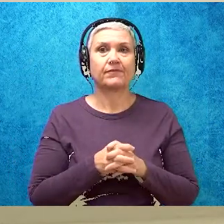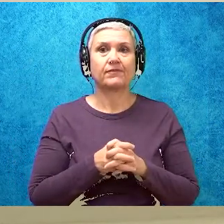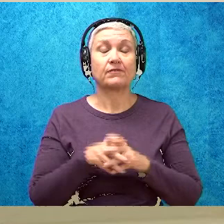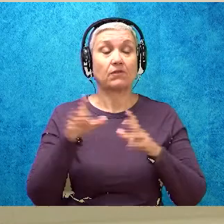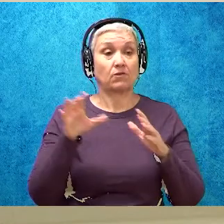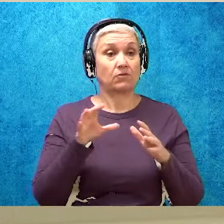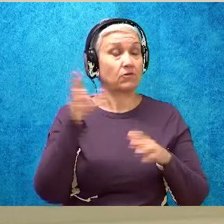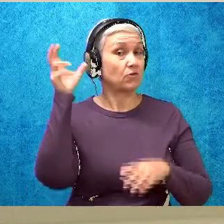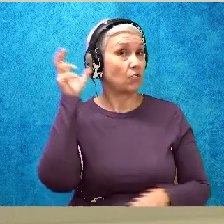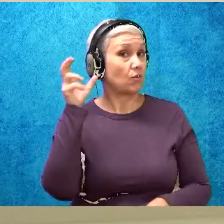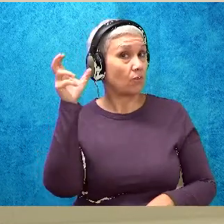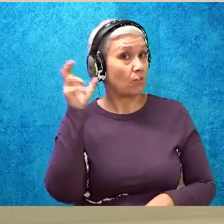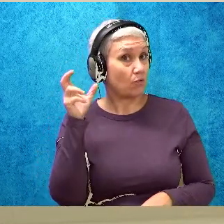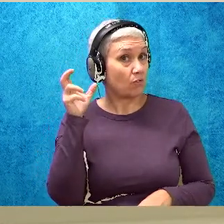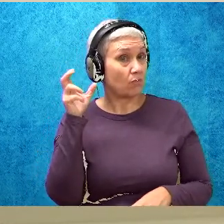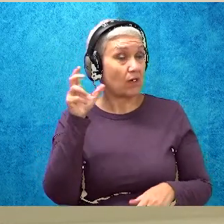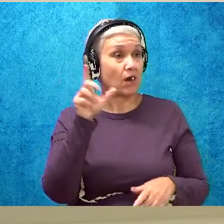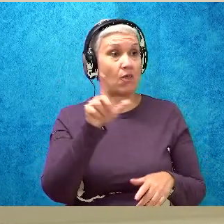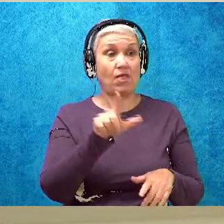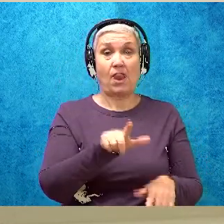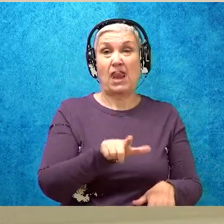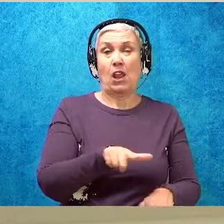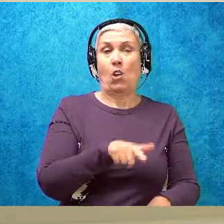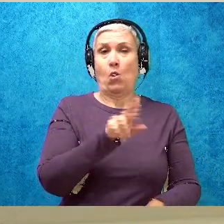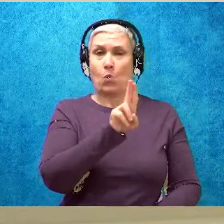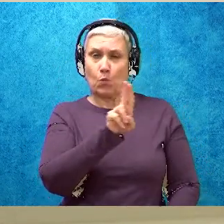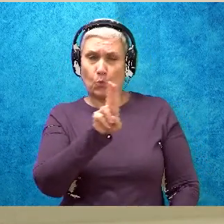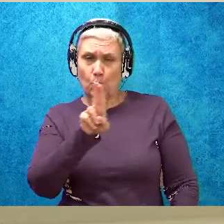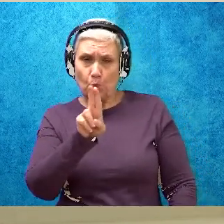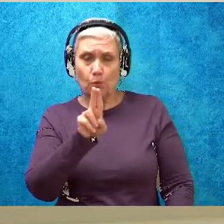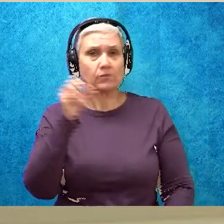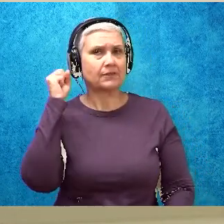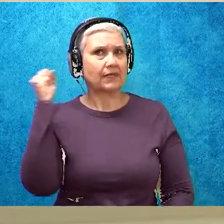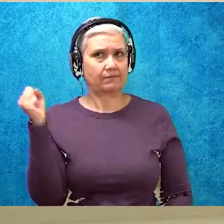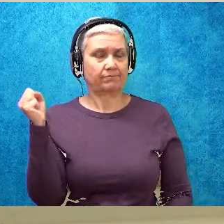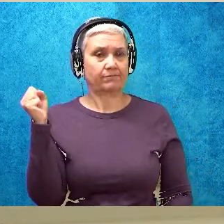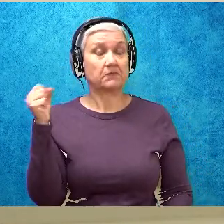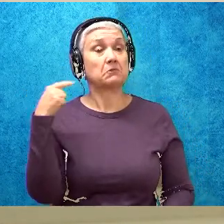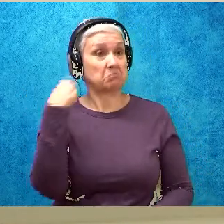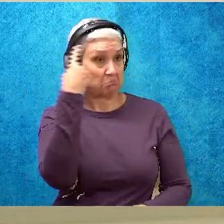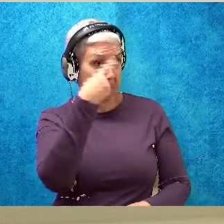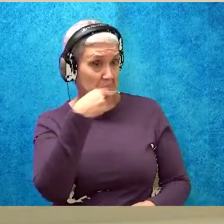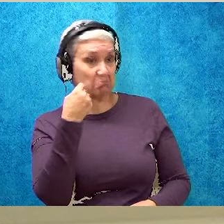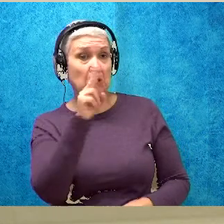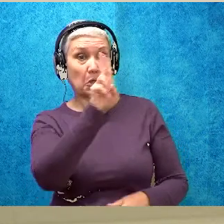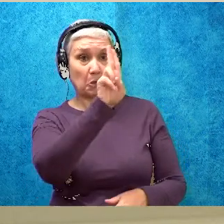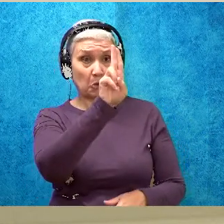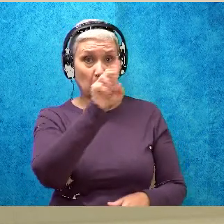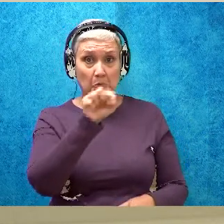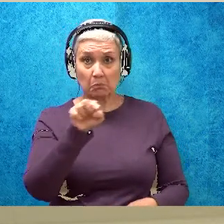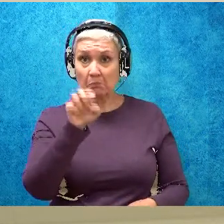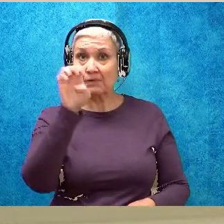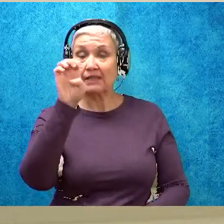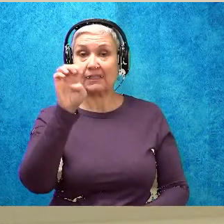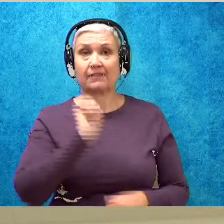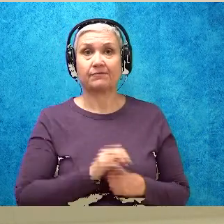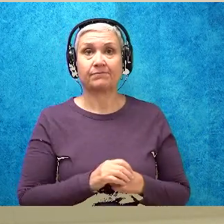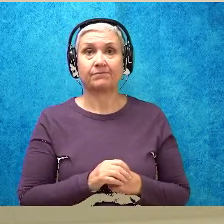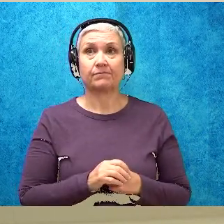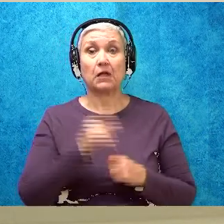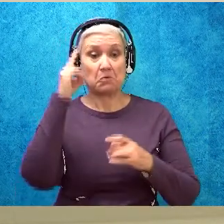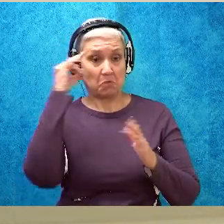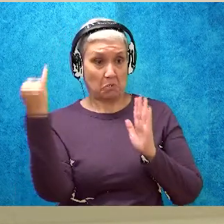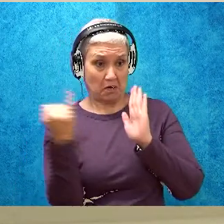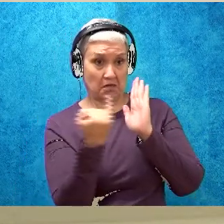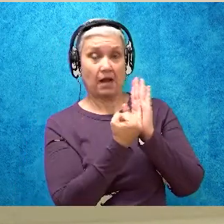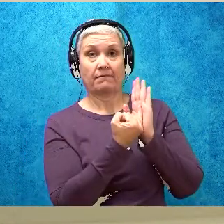You've heard the long U sound. You've been able to see what it looks like and identify it. You've been able to